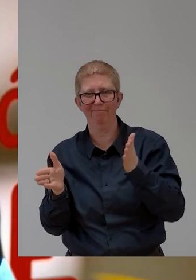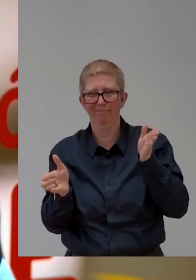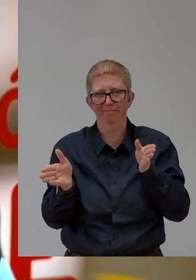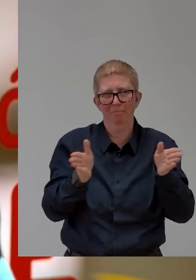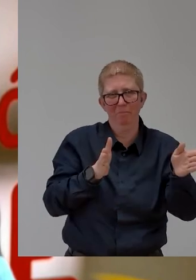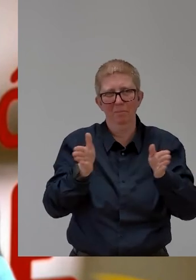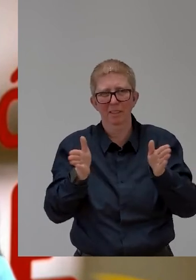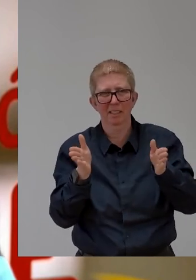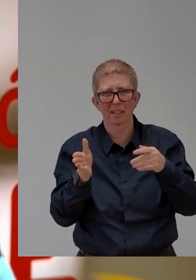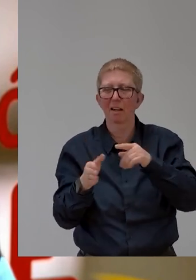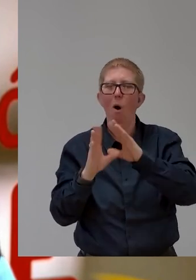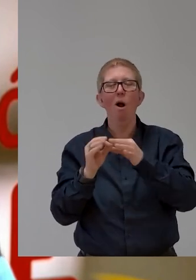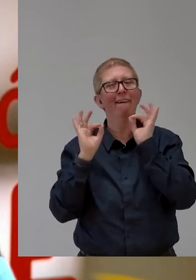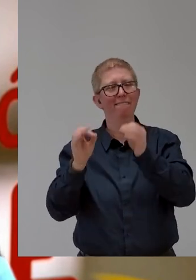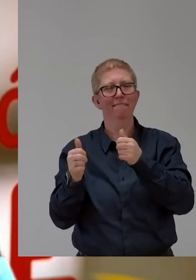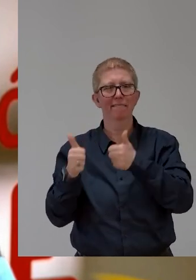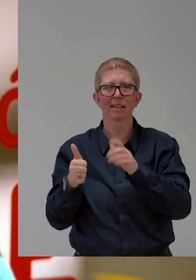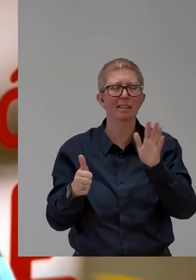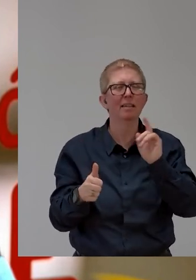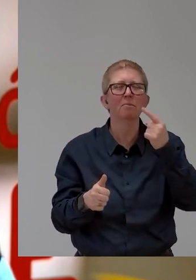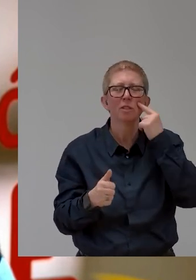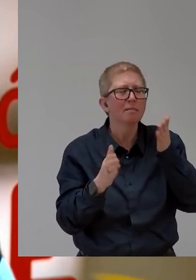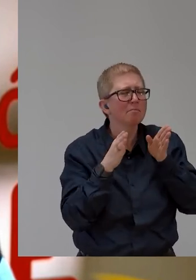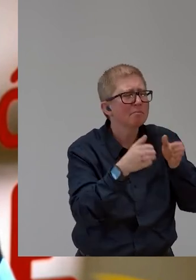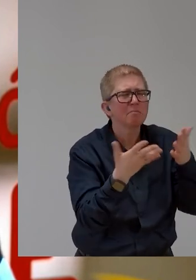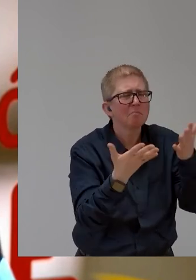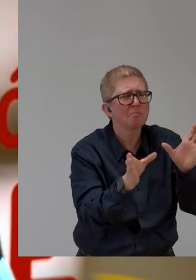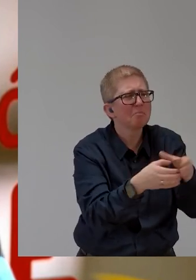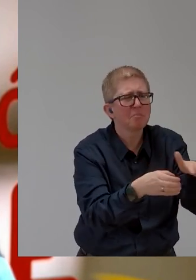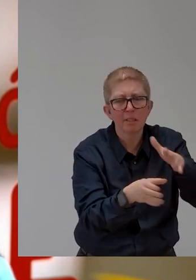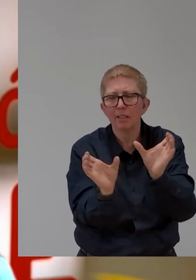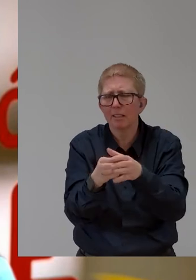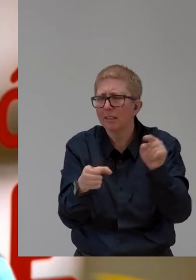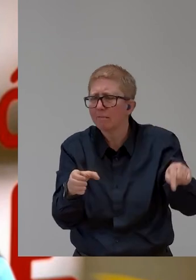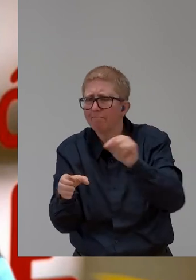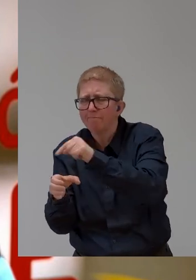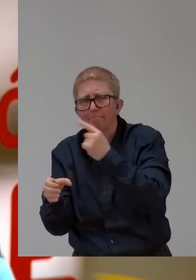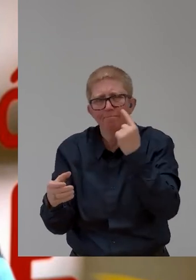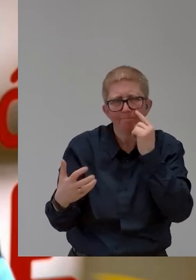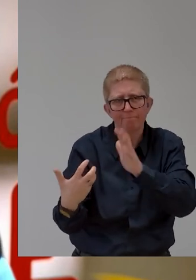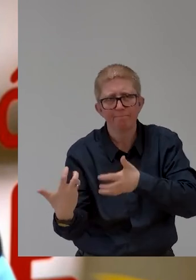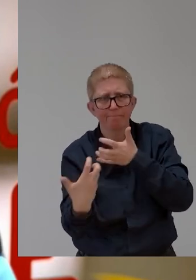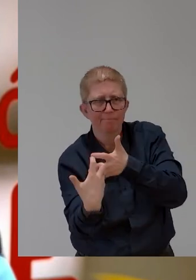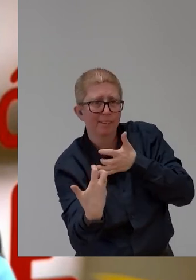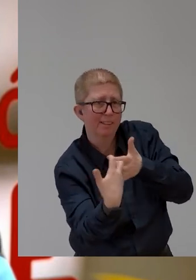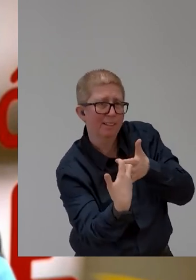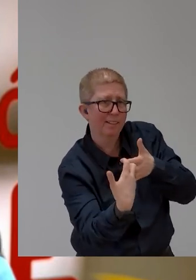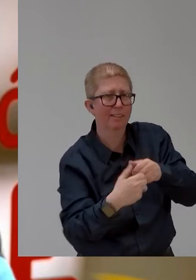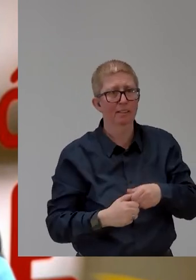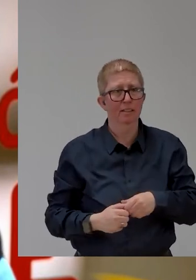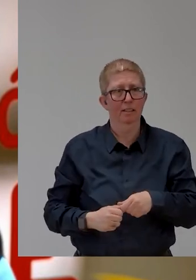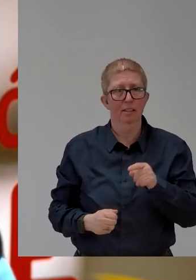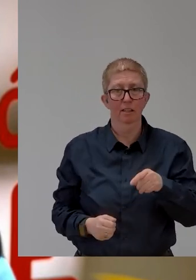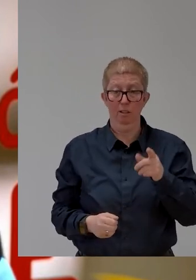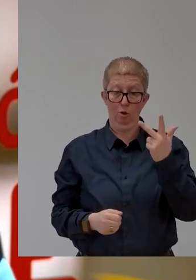but I totally agree. It's not the only solution. And you have to have